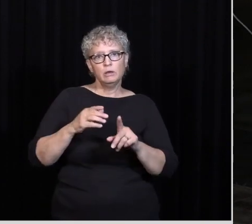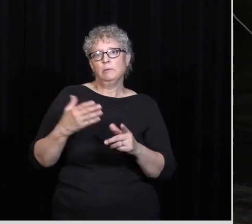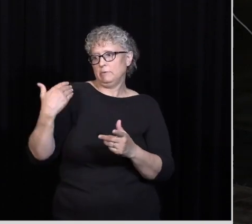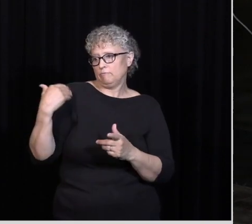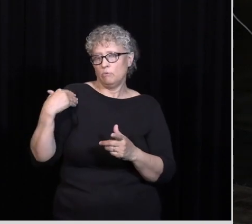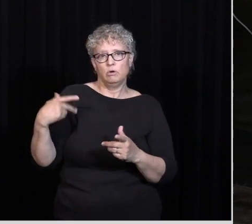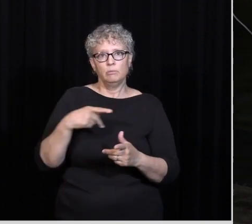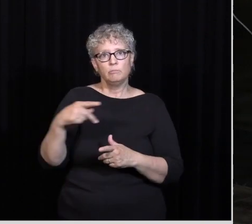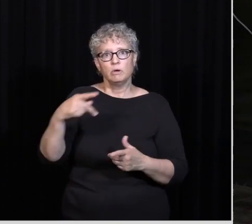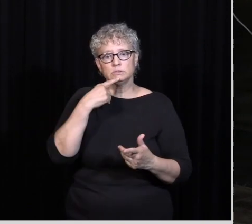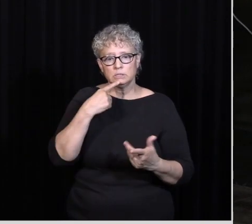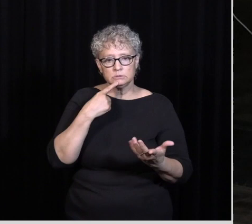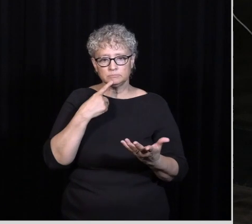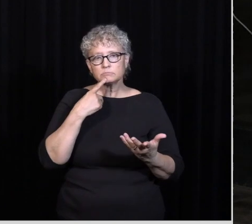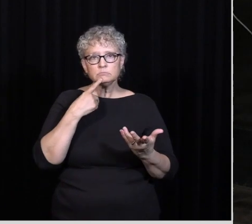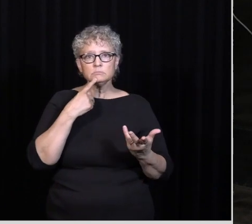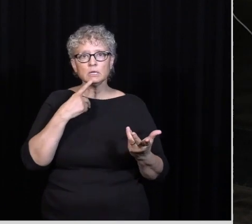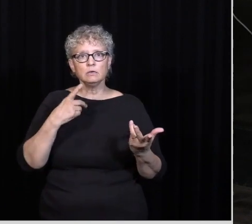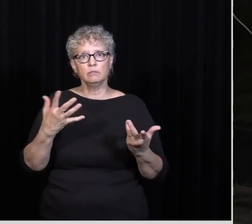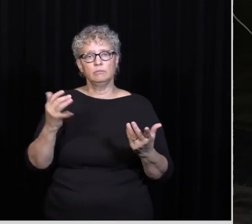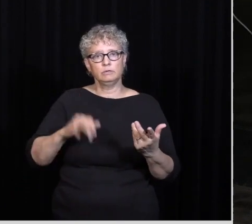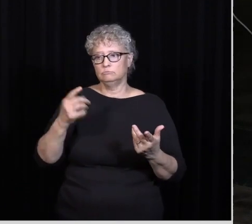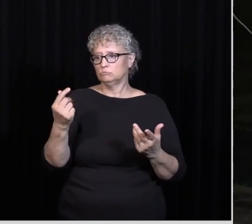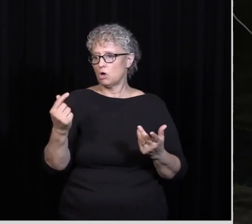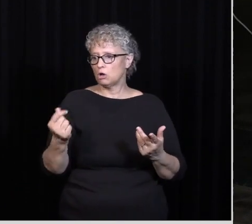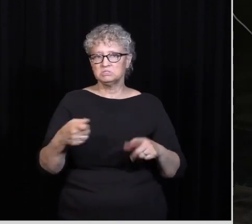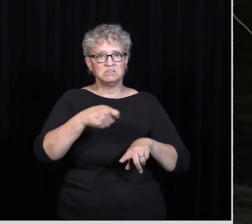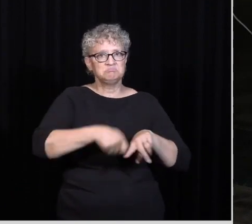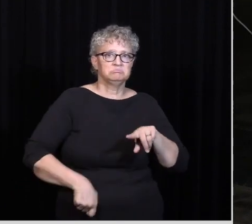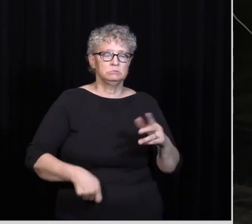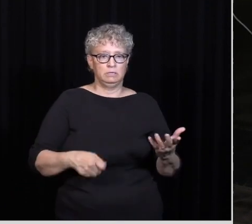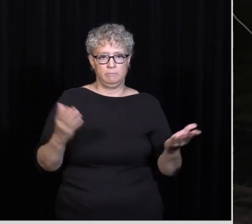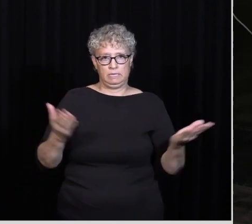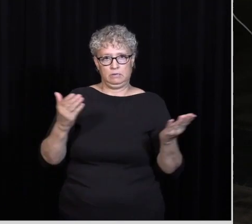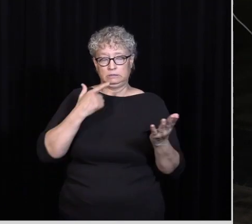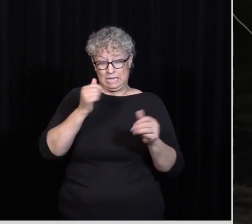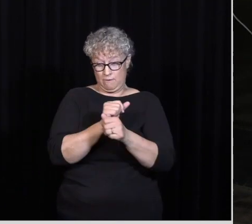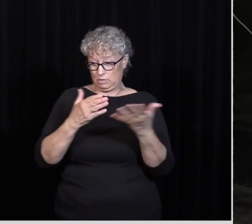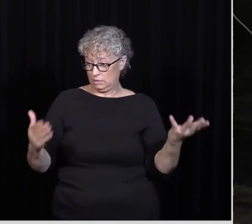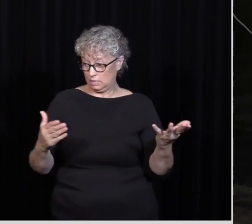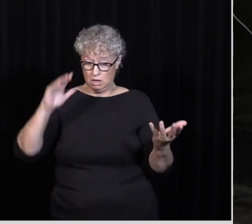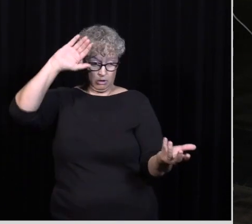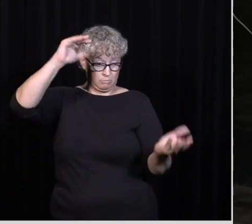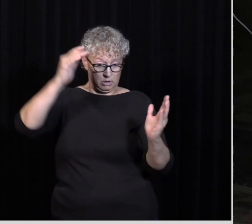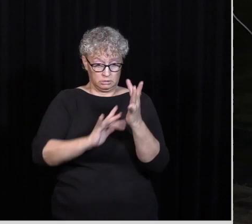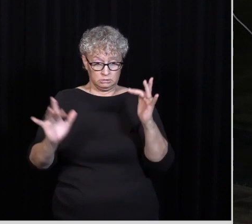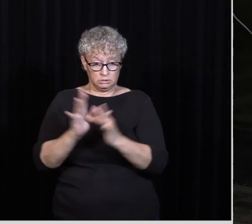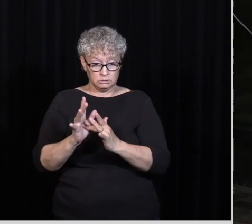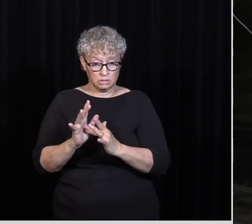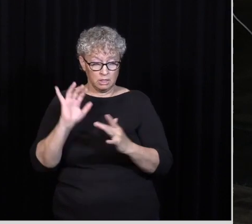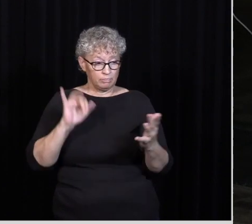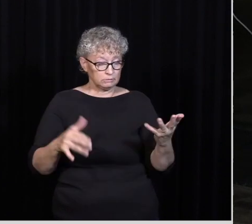Language He Said Cutting Around A Circumcision The Dogs They Just Top It All Off Here He Says Everything Else Compared To Jesus Christ It Is